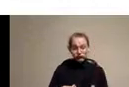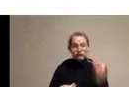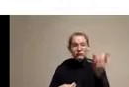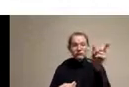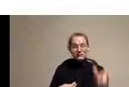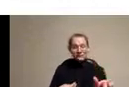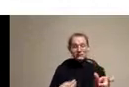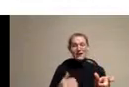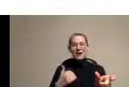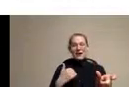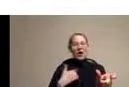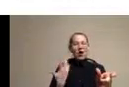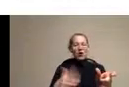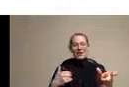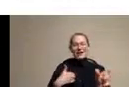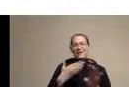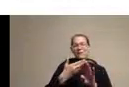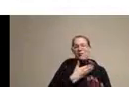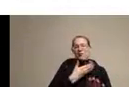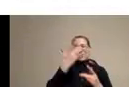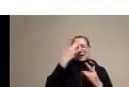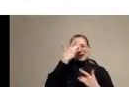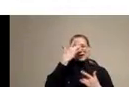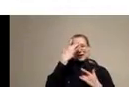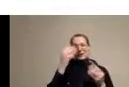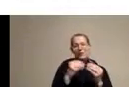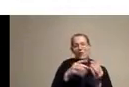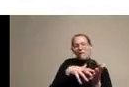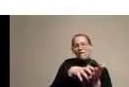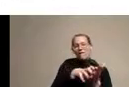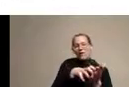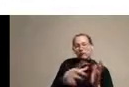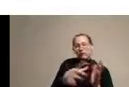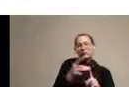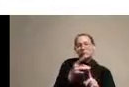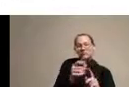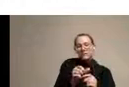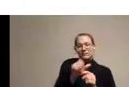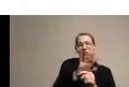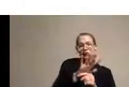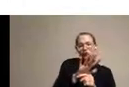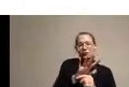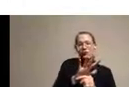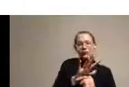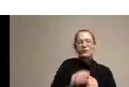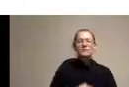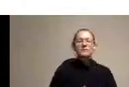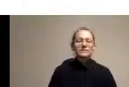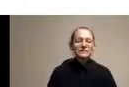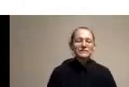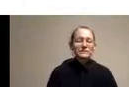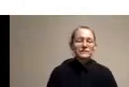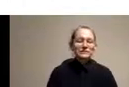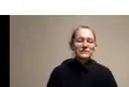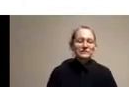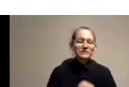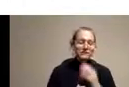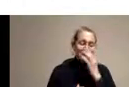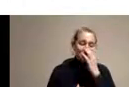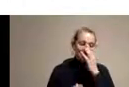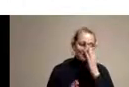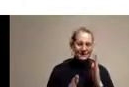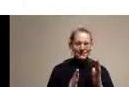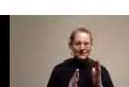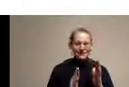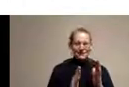that makes you vulnerable to COVID. The more income you have, the more you're diagnosed with illness, the less illness you have to